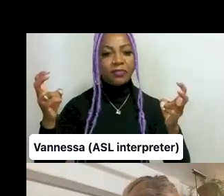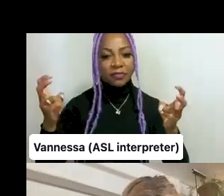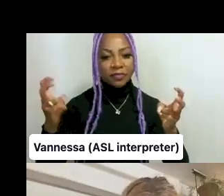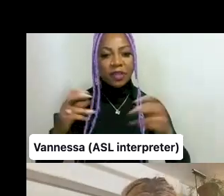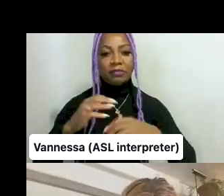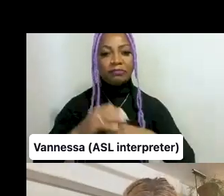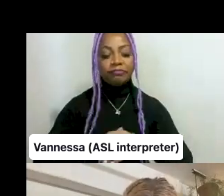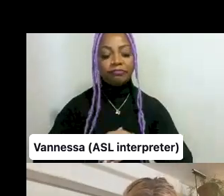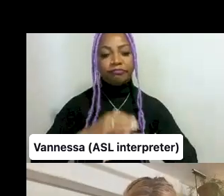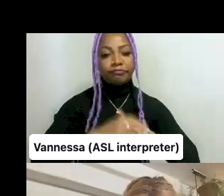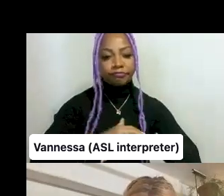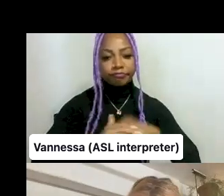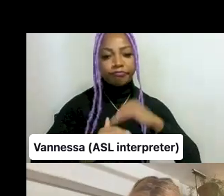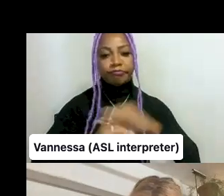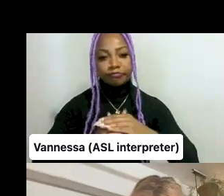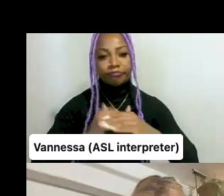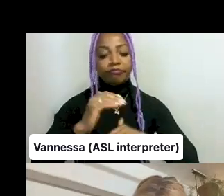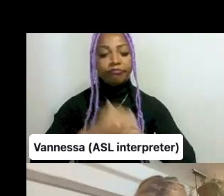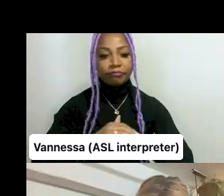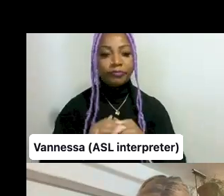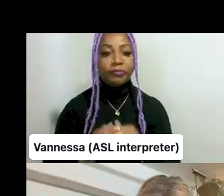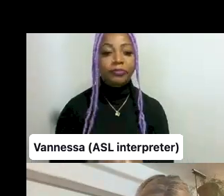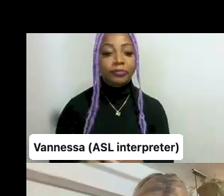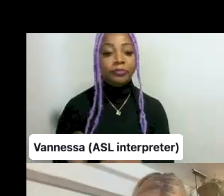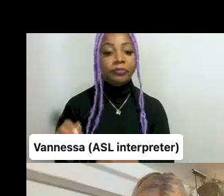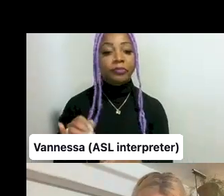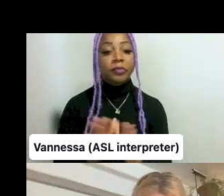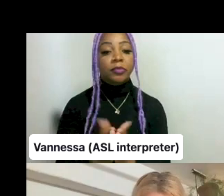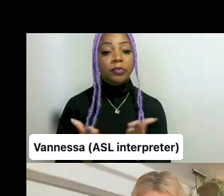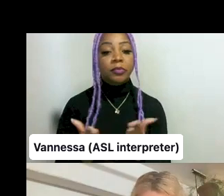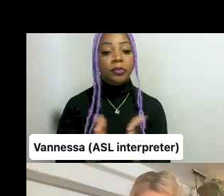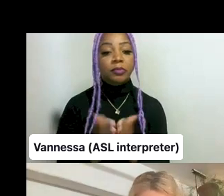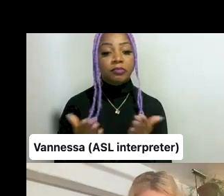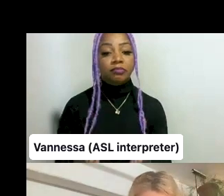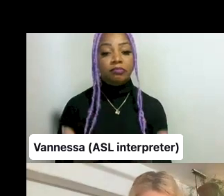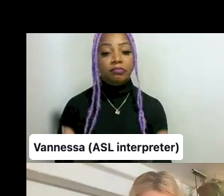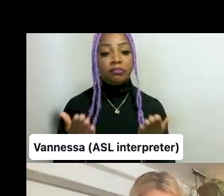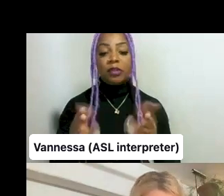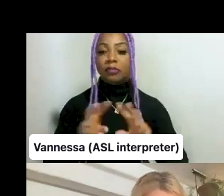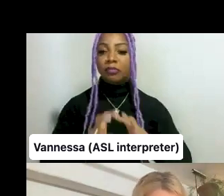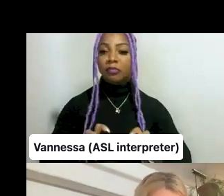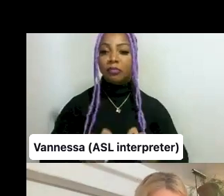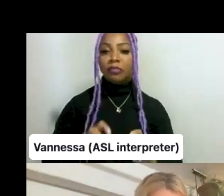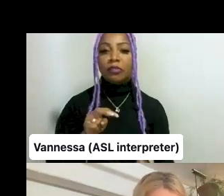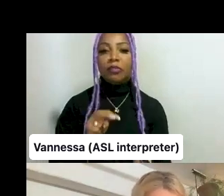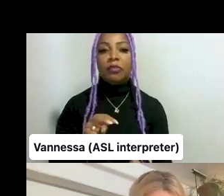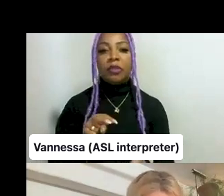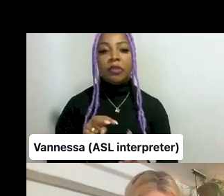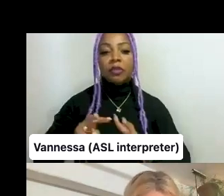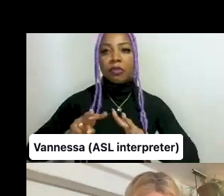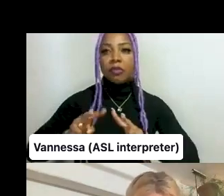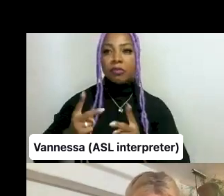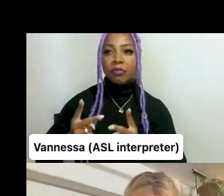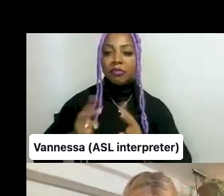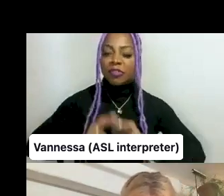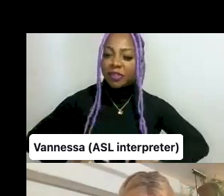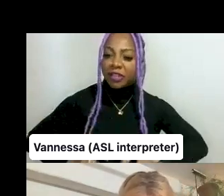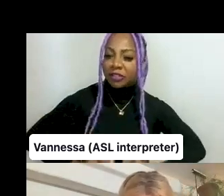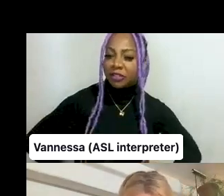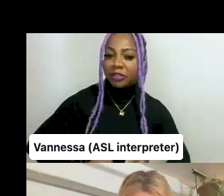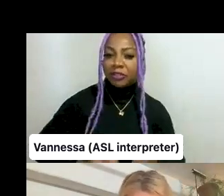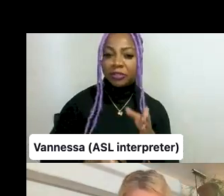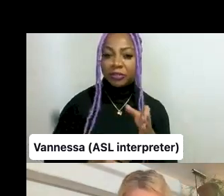between those. Our books offer critical reflection. They aim to have a sort of interdisciplinary